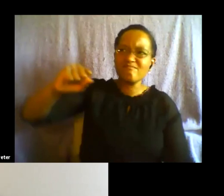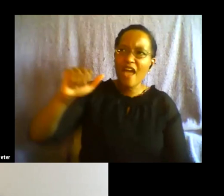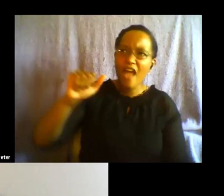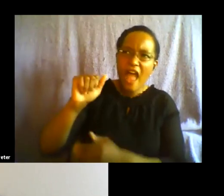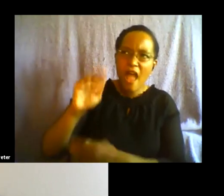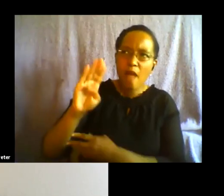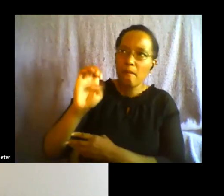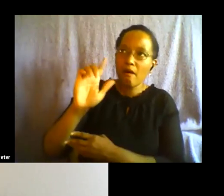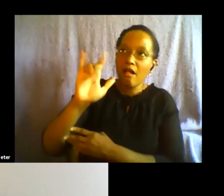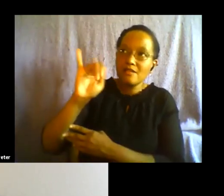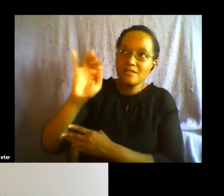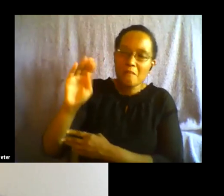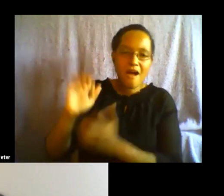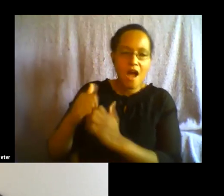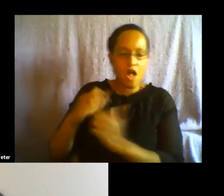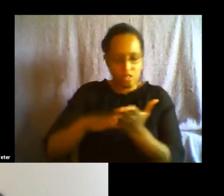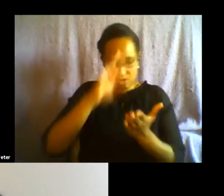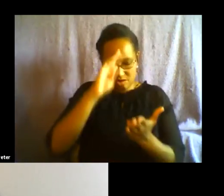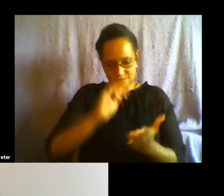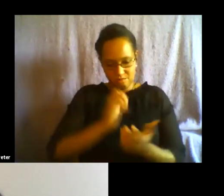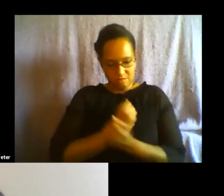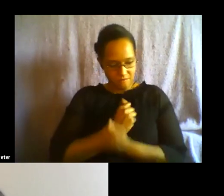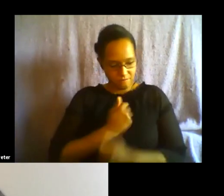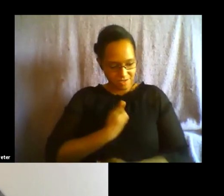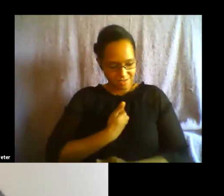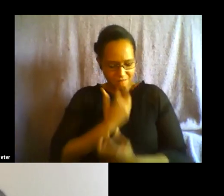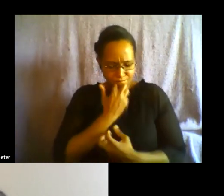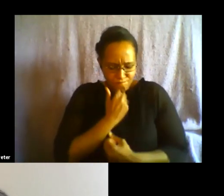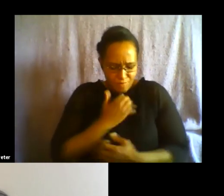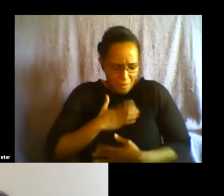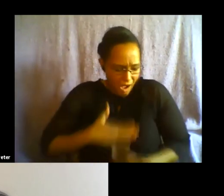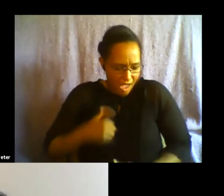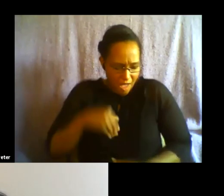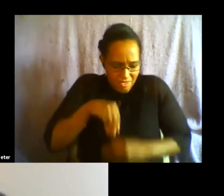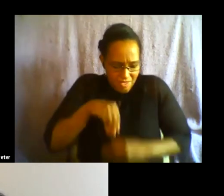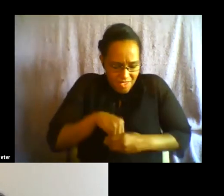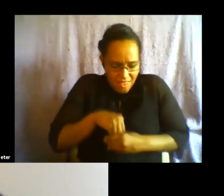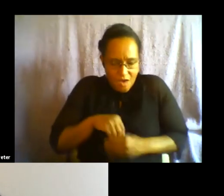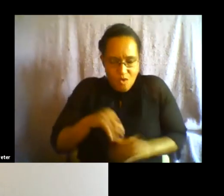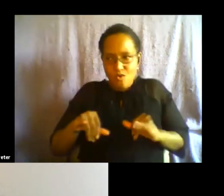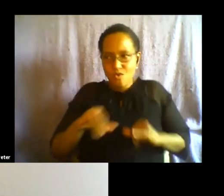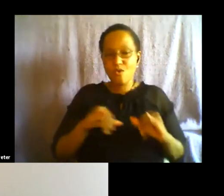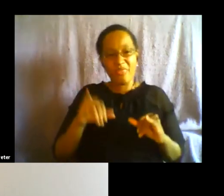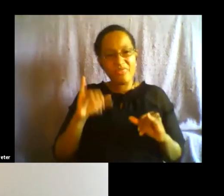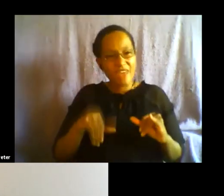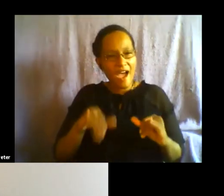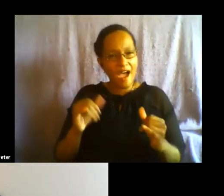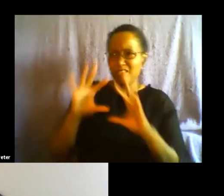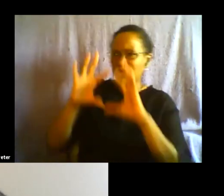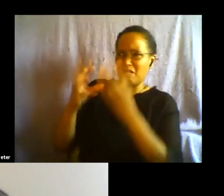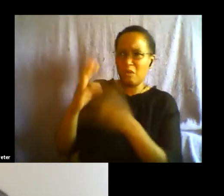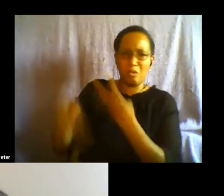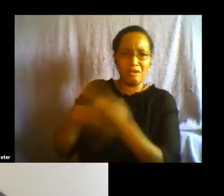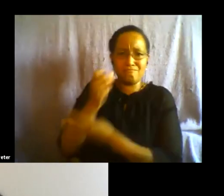by learning to love the body we're in that's one thing that the non-disabled world doesn't understand to them it's shocking